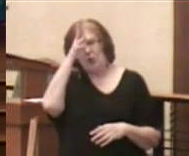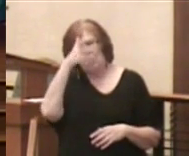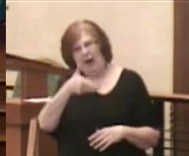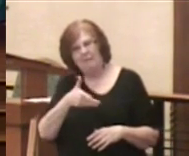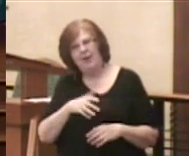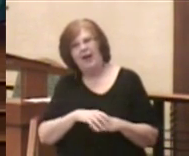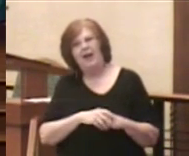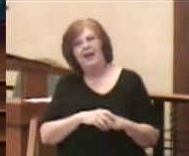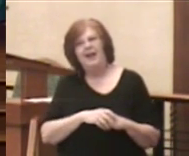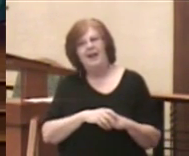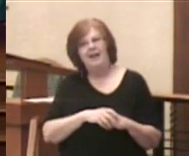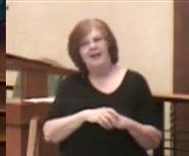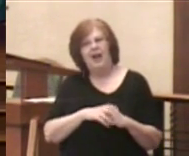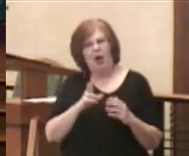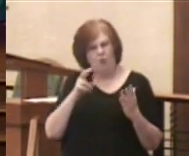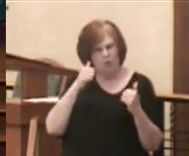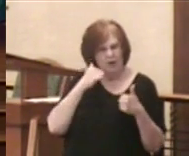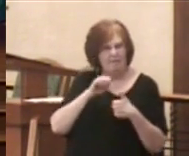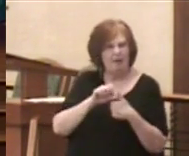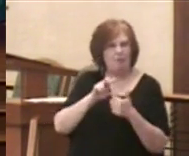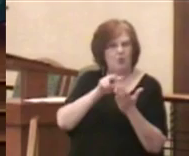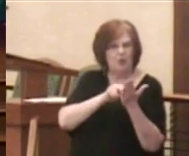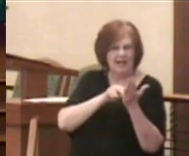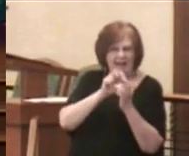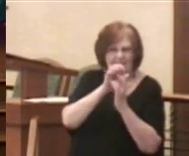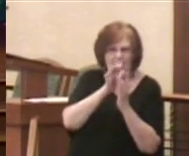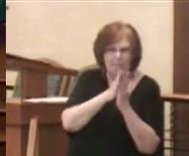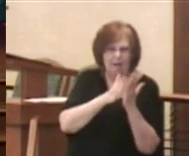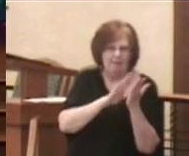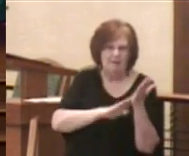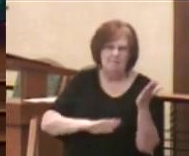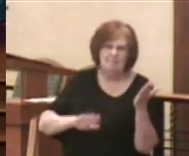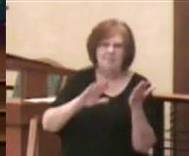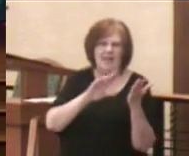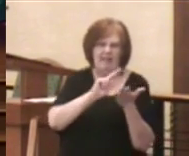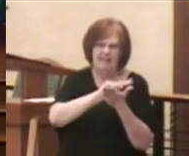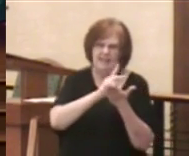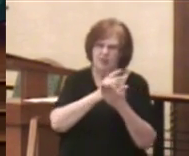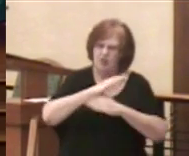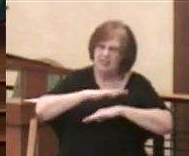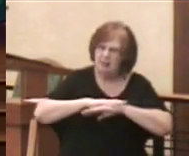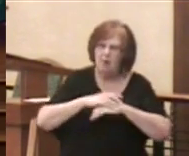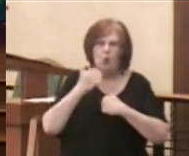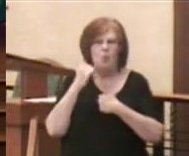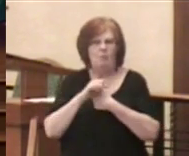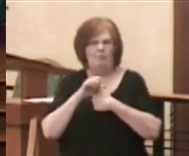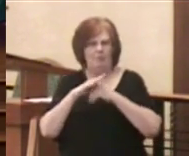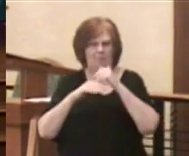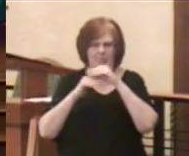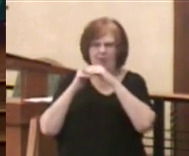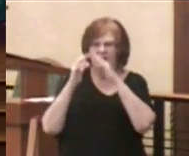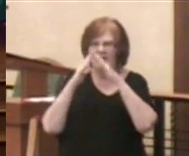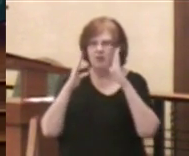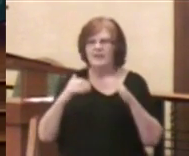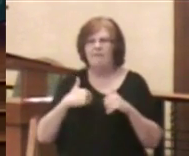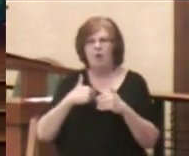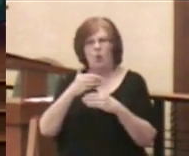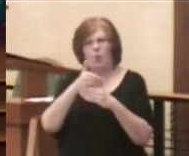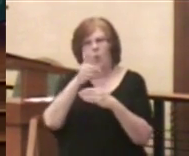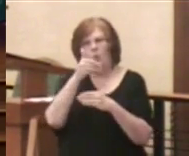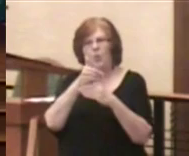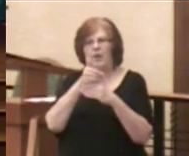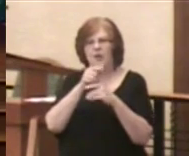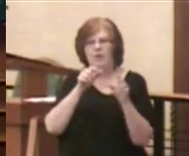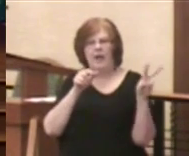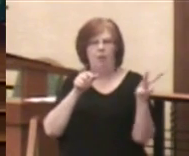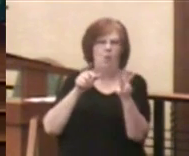reading the Bible around the kitchen table as devotions after our meal. I remember how they built their house purposefully to have a window that faced the little